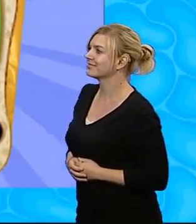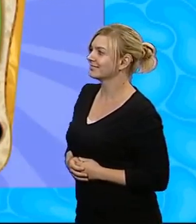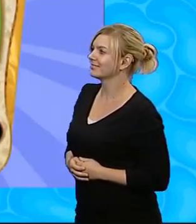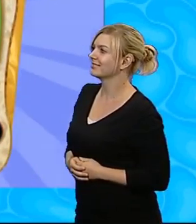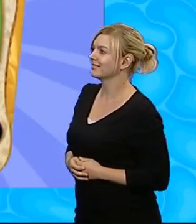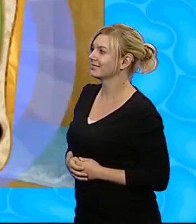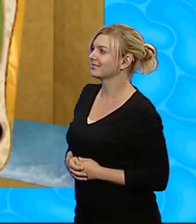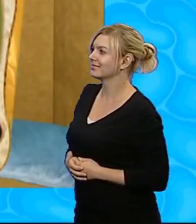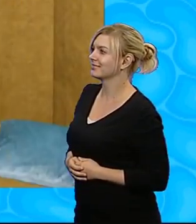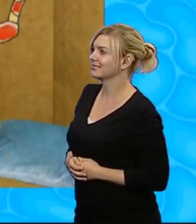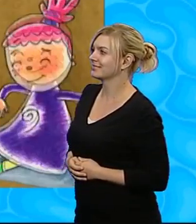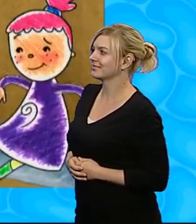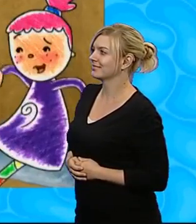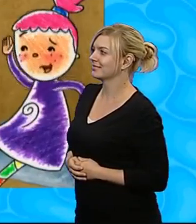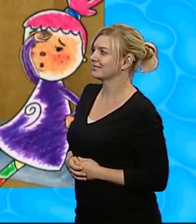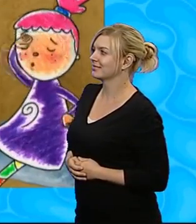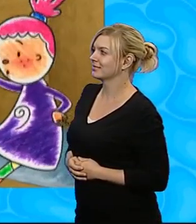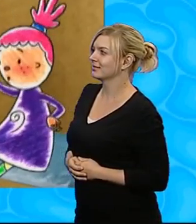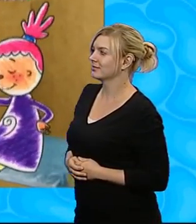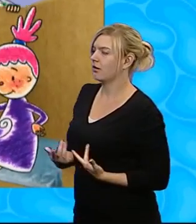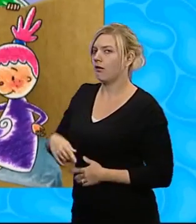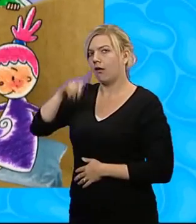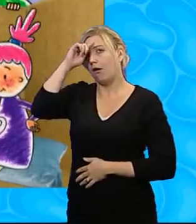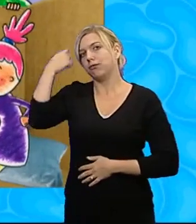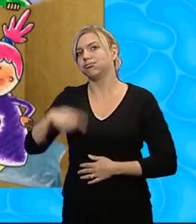Pazitooney Zip Zam Zoom Phew!